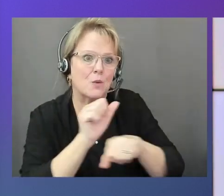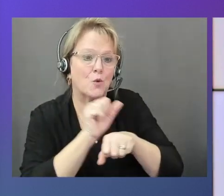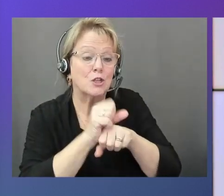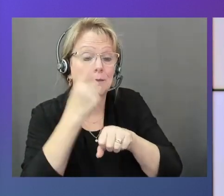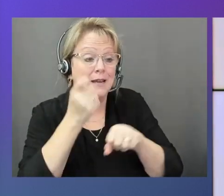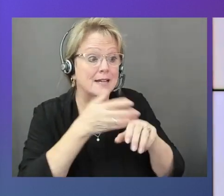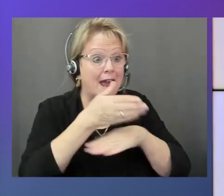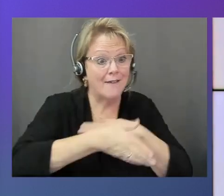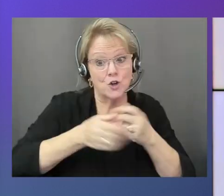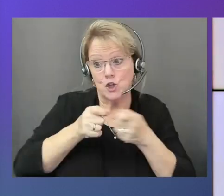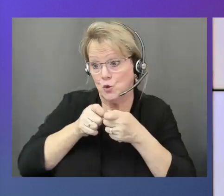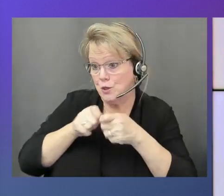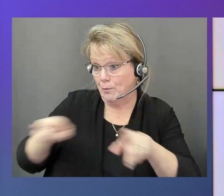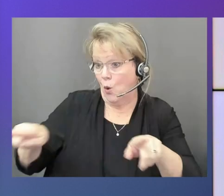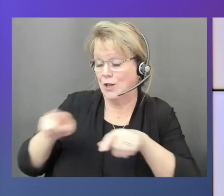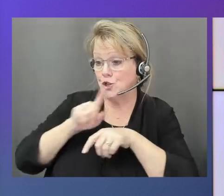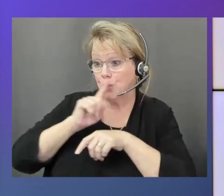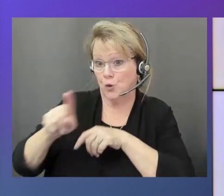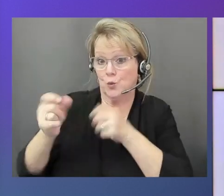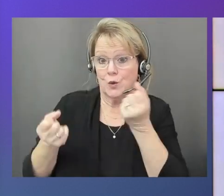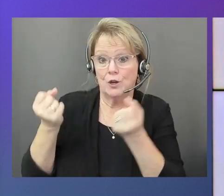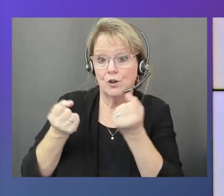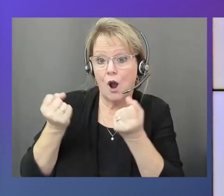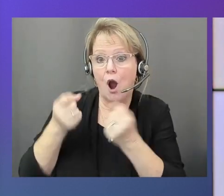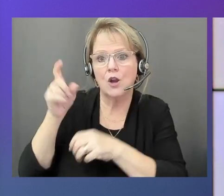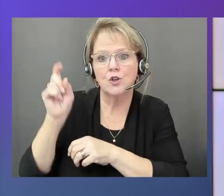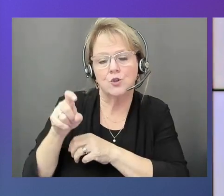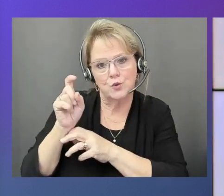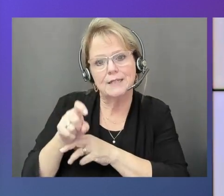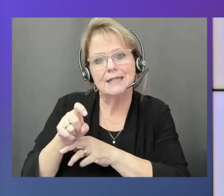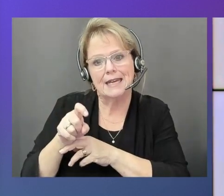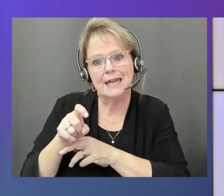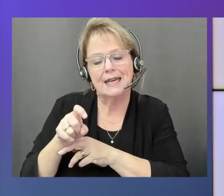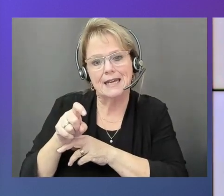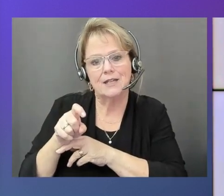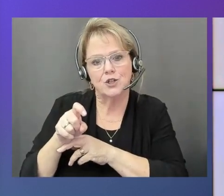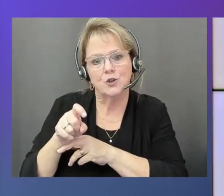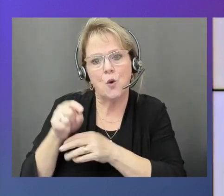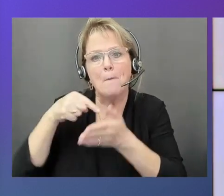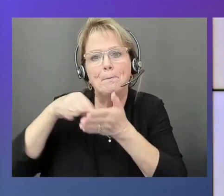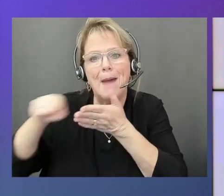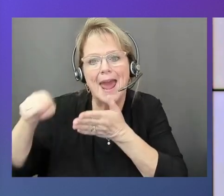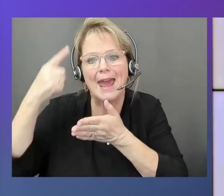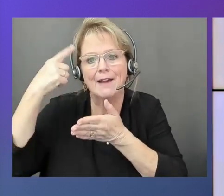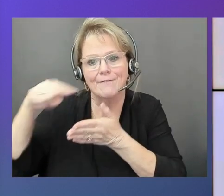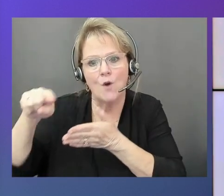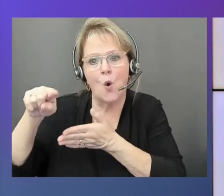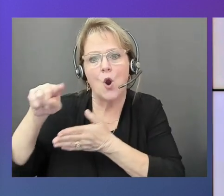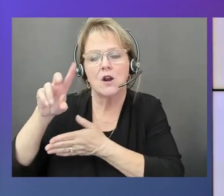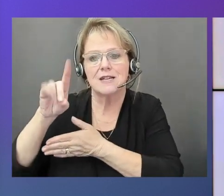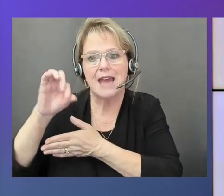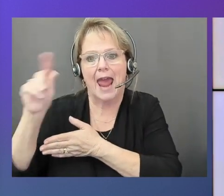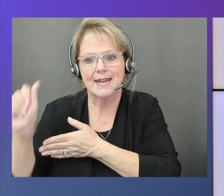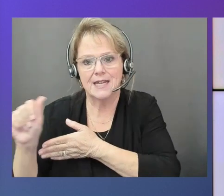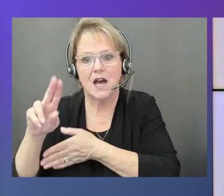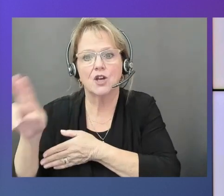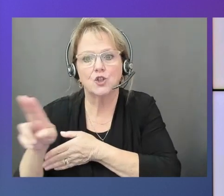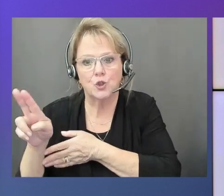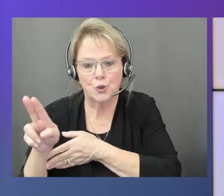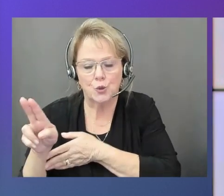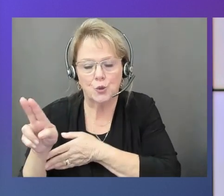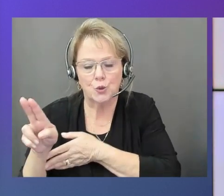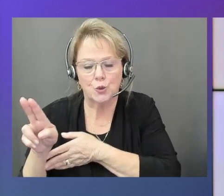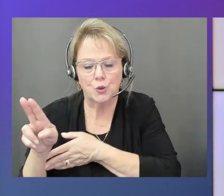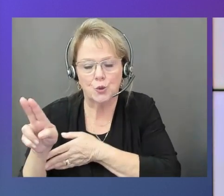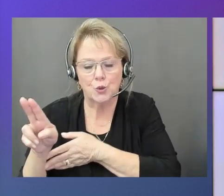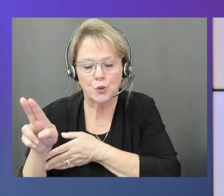to the real car, you need to pay for the data usage. And if the campaign